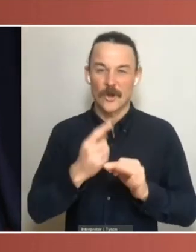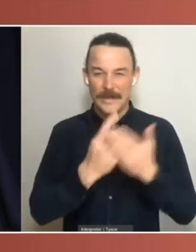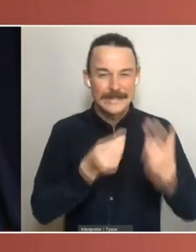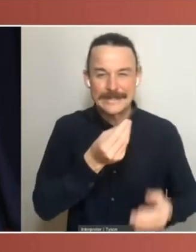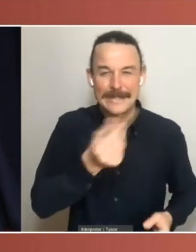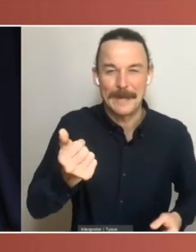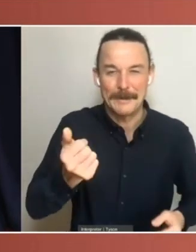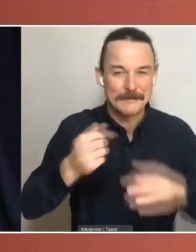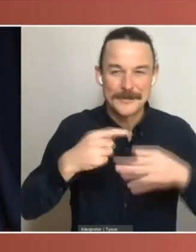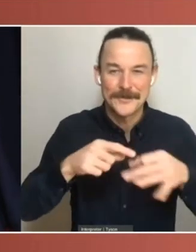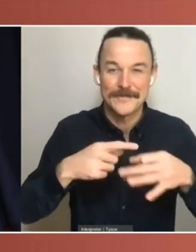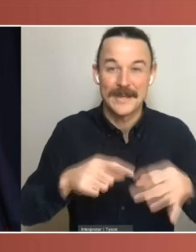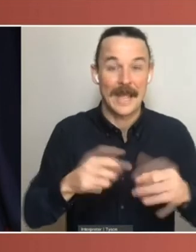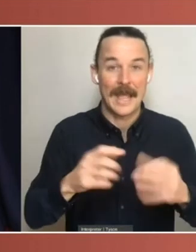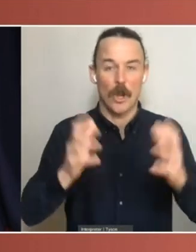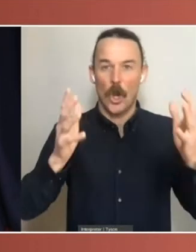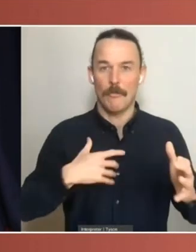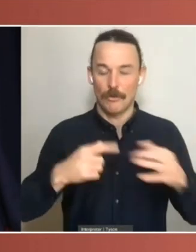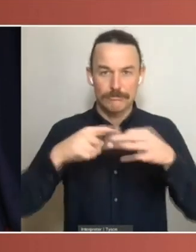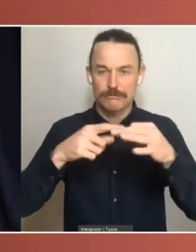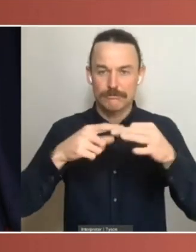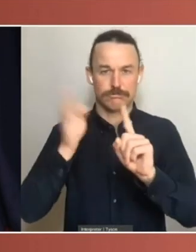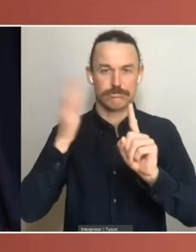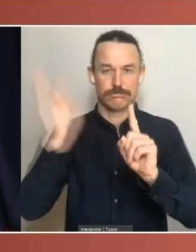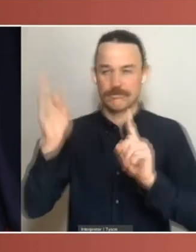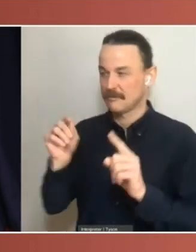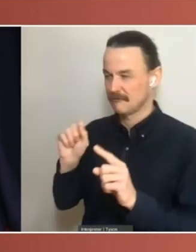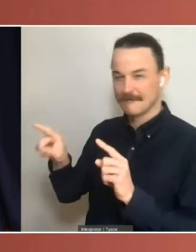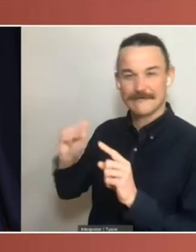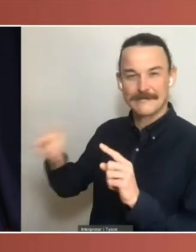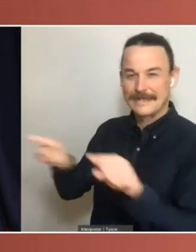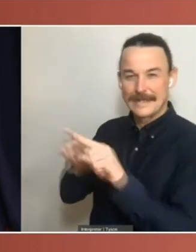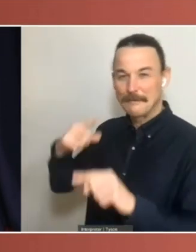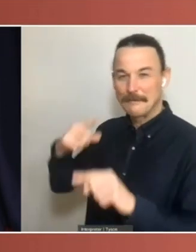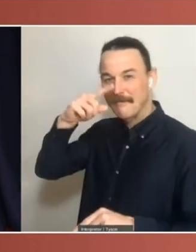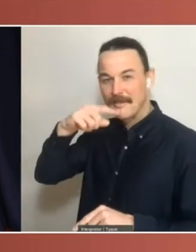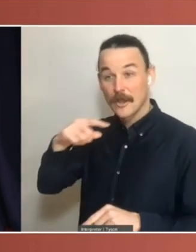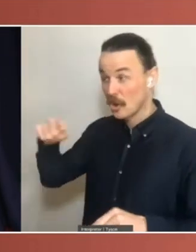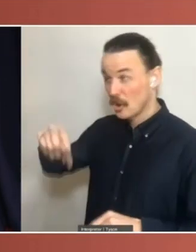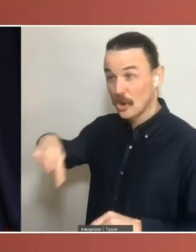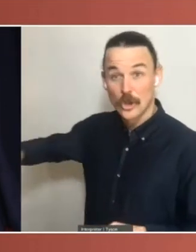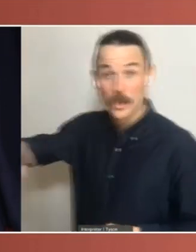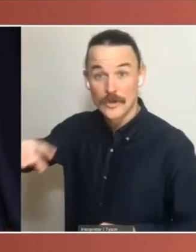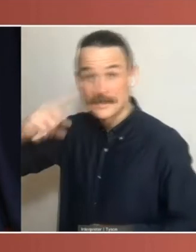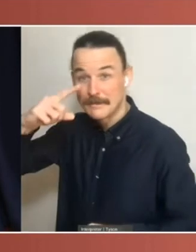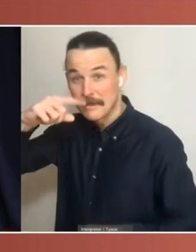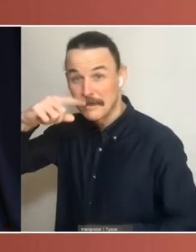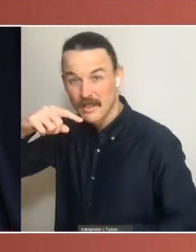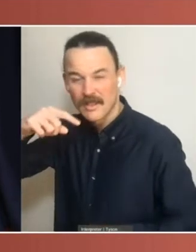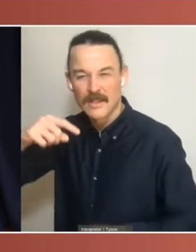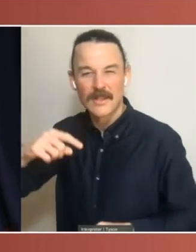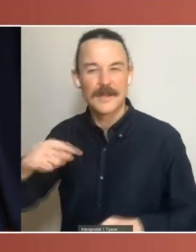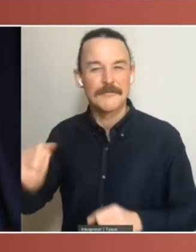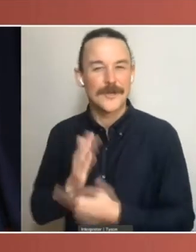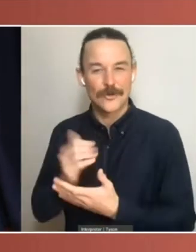They know enough about the people on their panel to make sure that they give us a representative sample of respondents. So